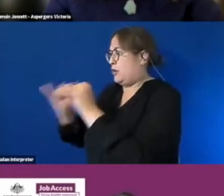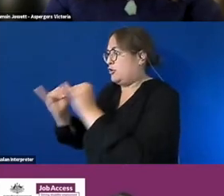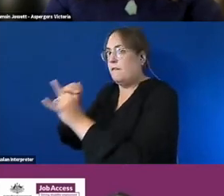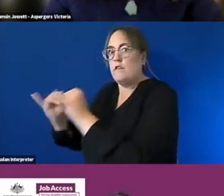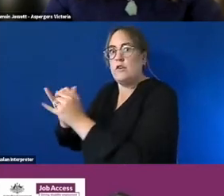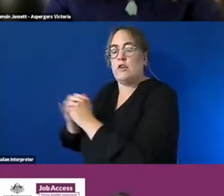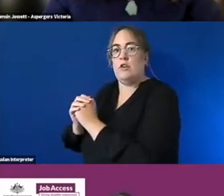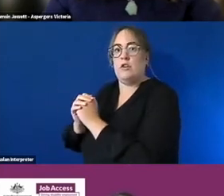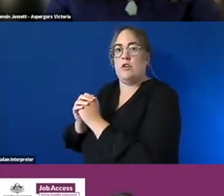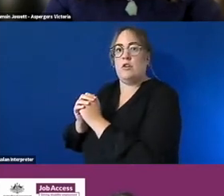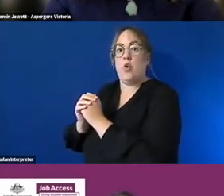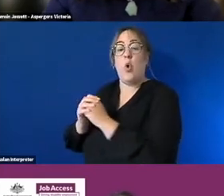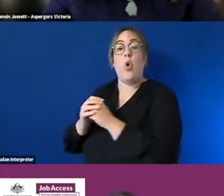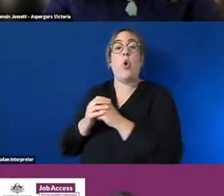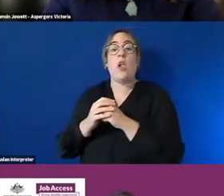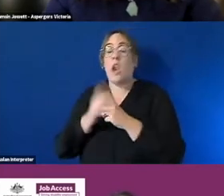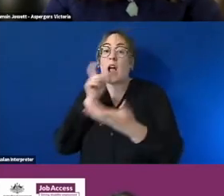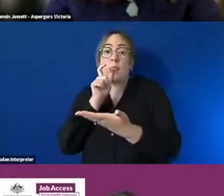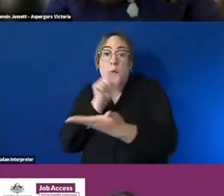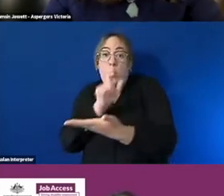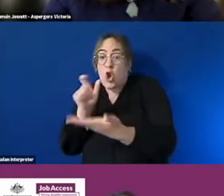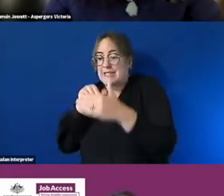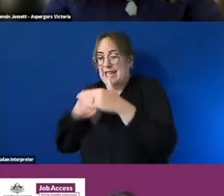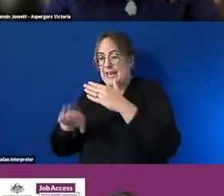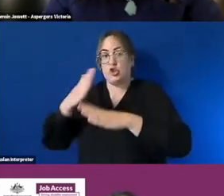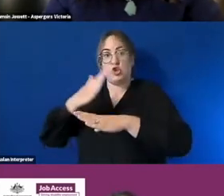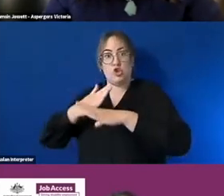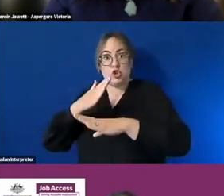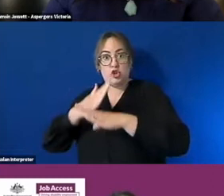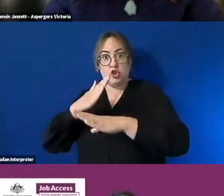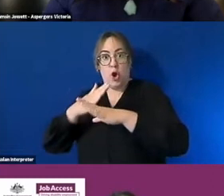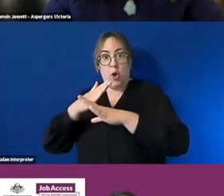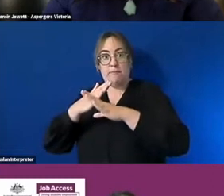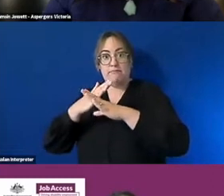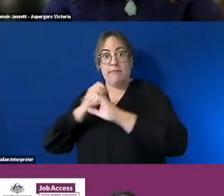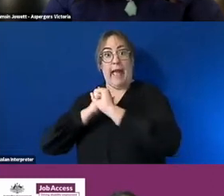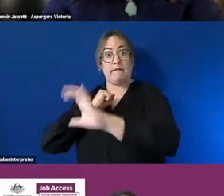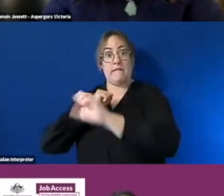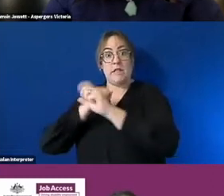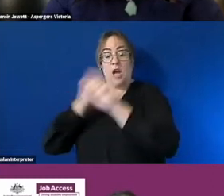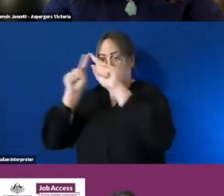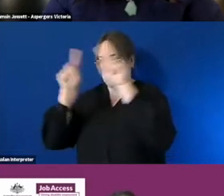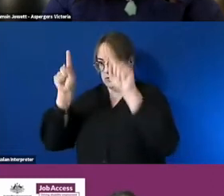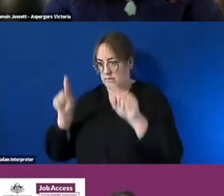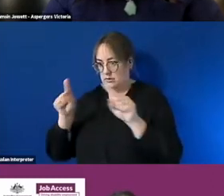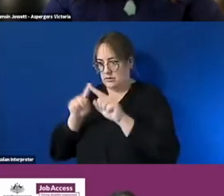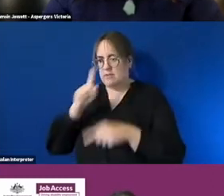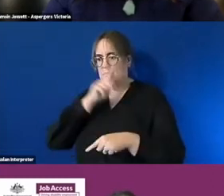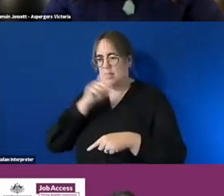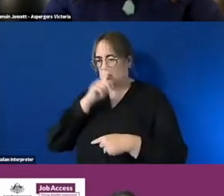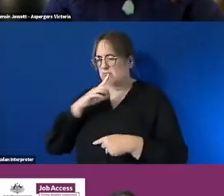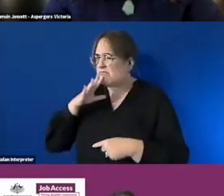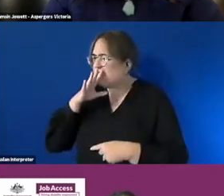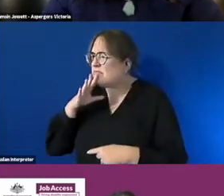uh advertisement can be a barrier because the interpretation is um critical for our autistics